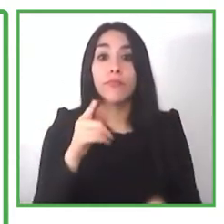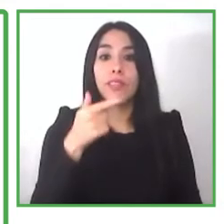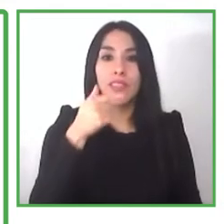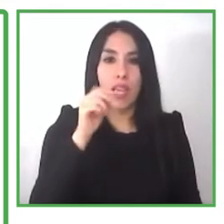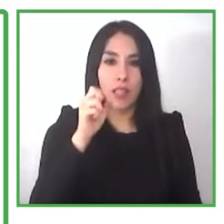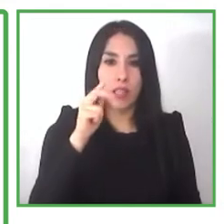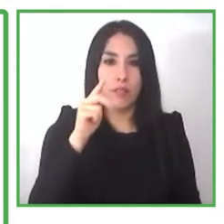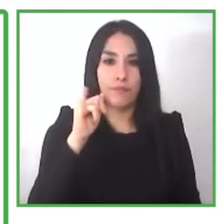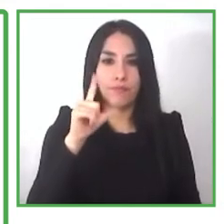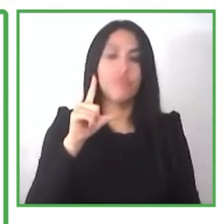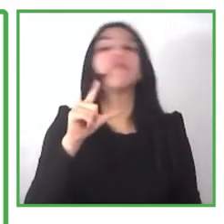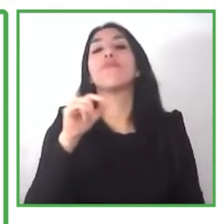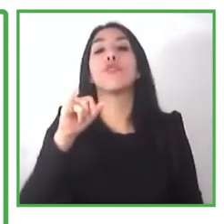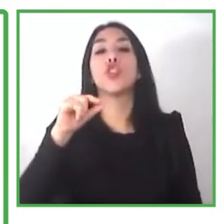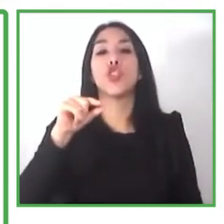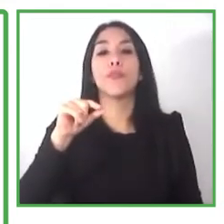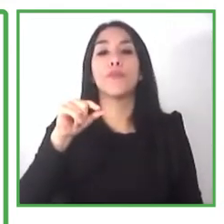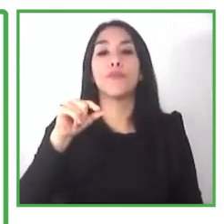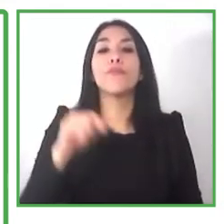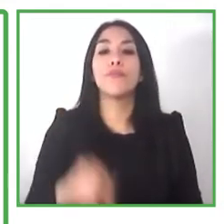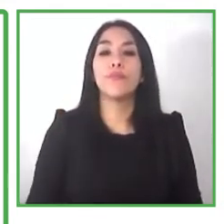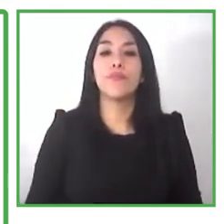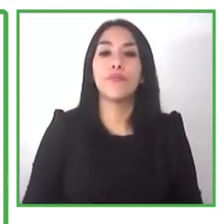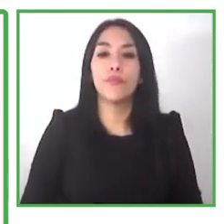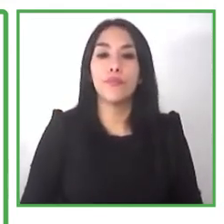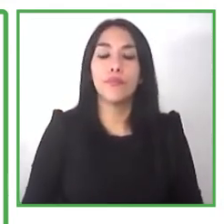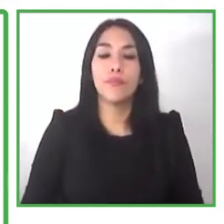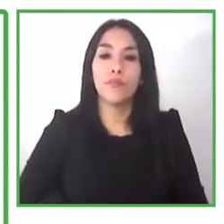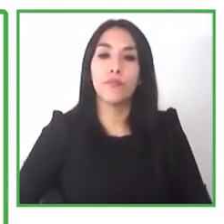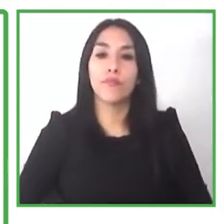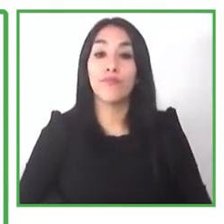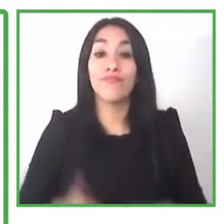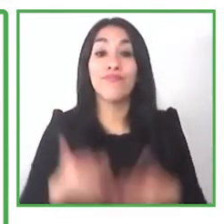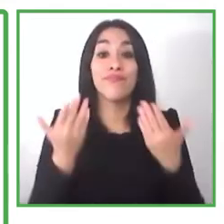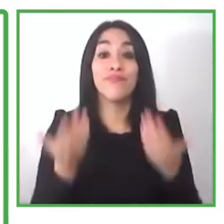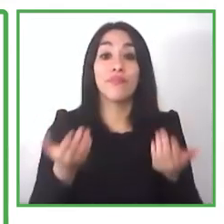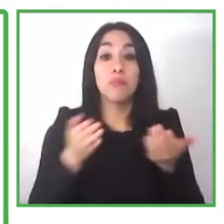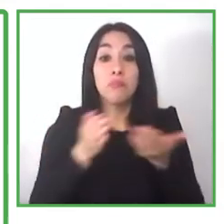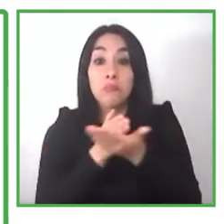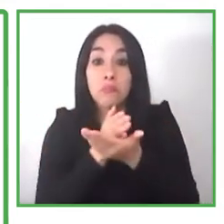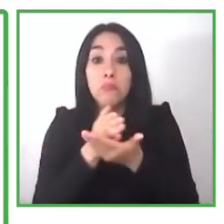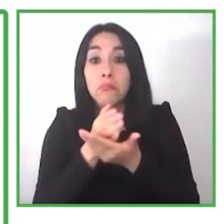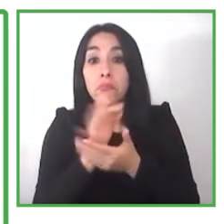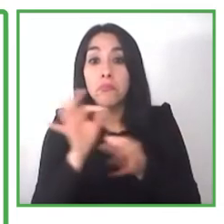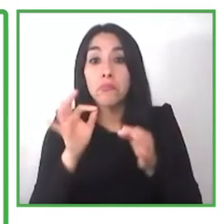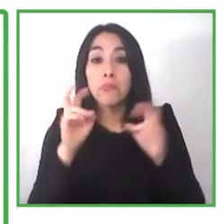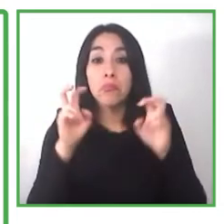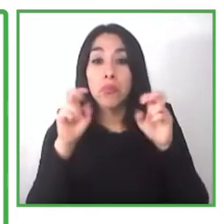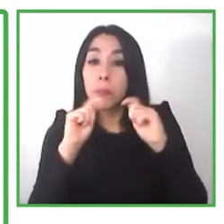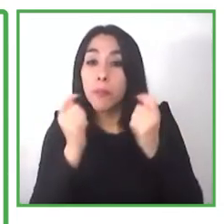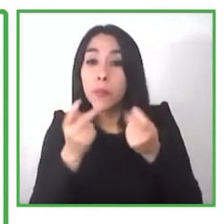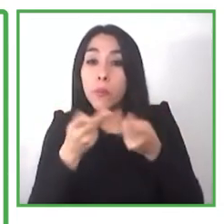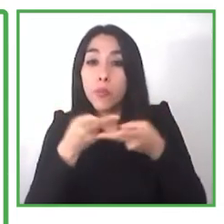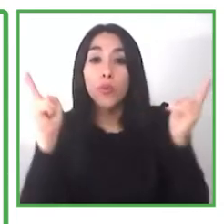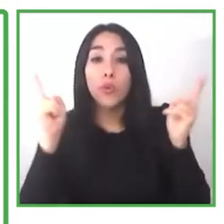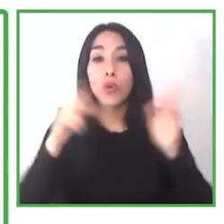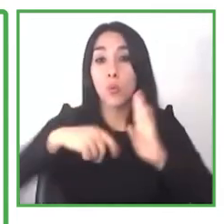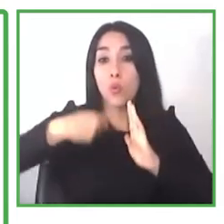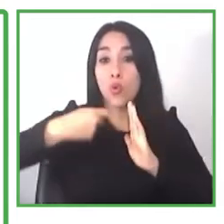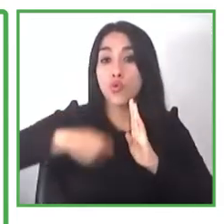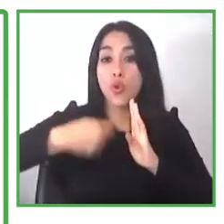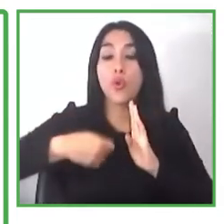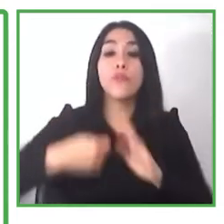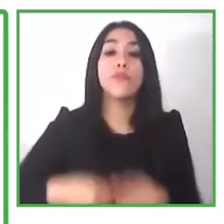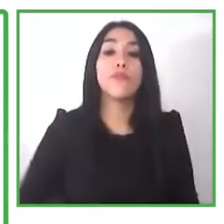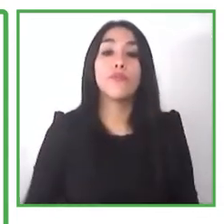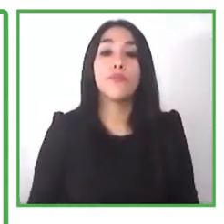um like us to train your young adults who have intellectual disabilities and of course the demand was huge uh in